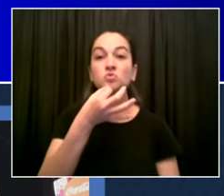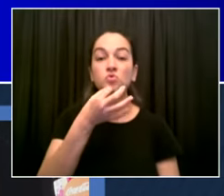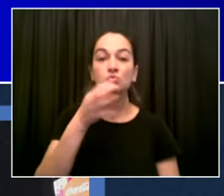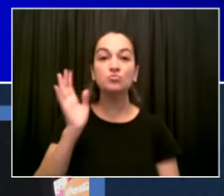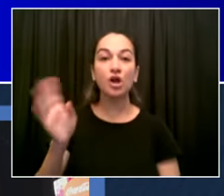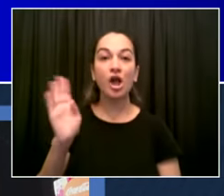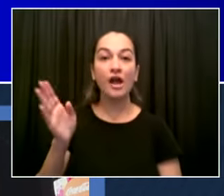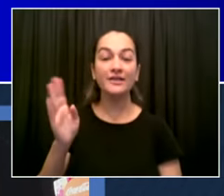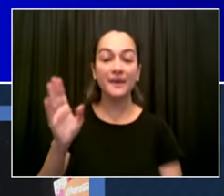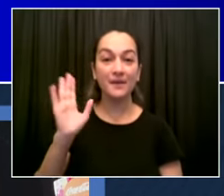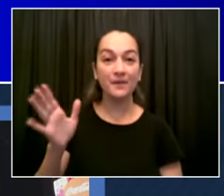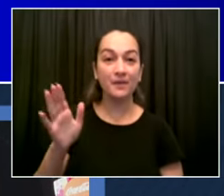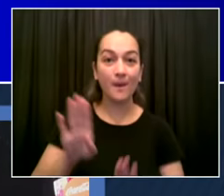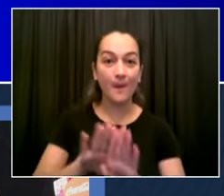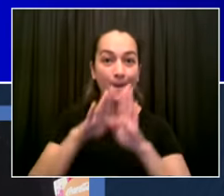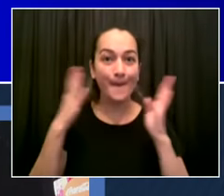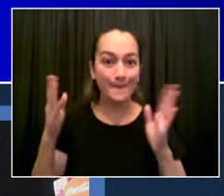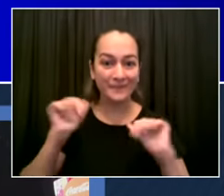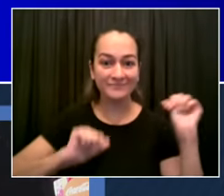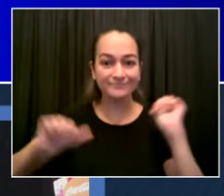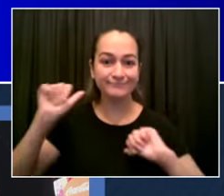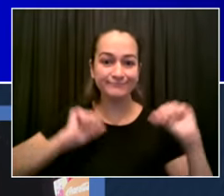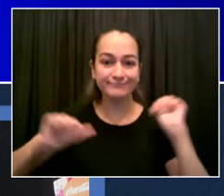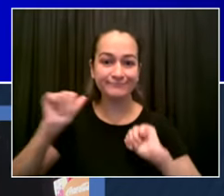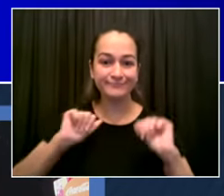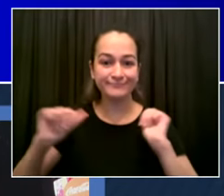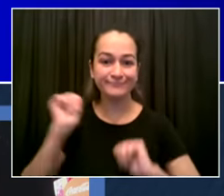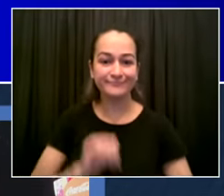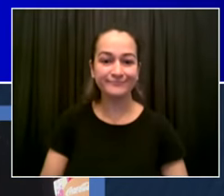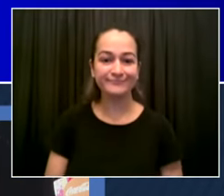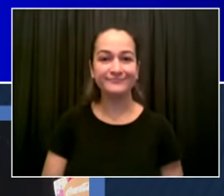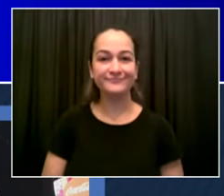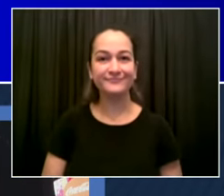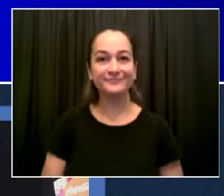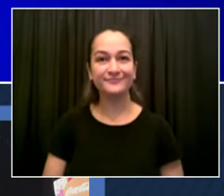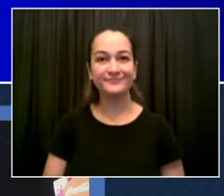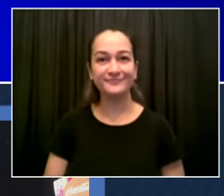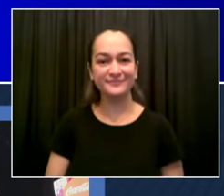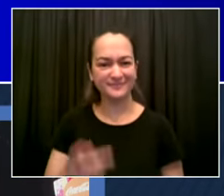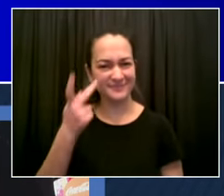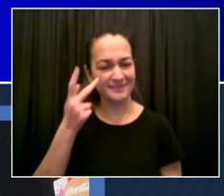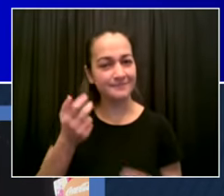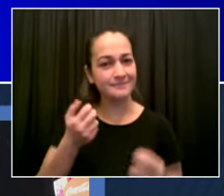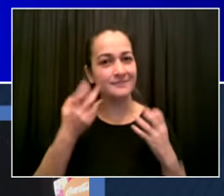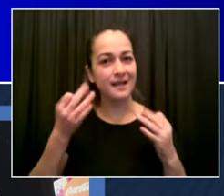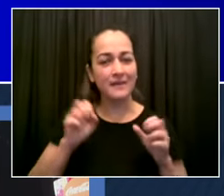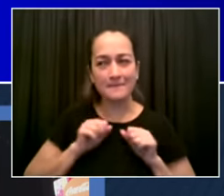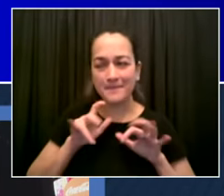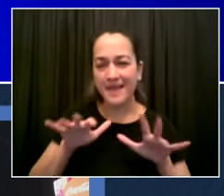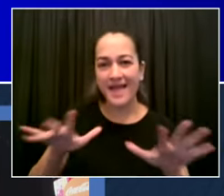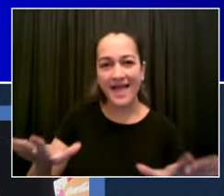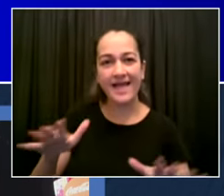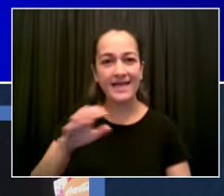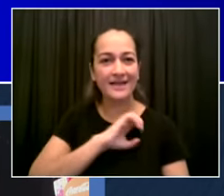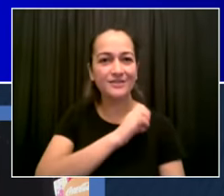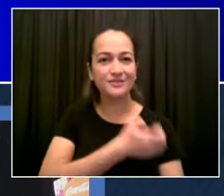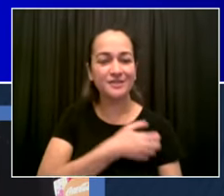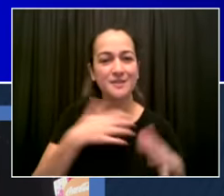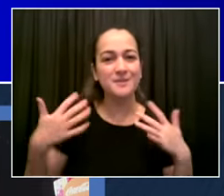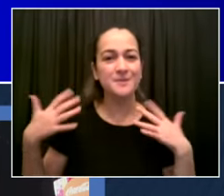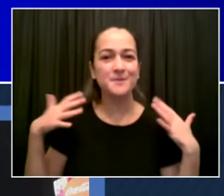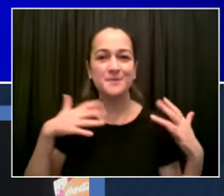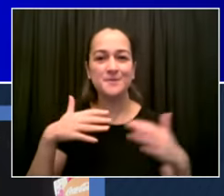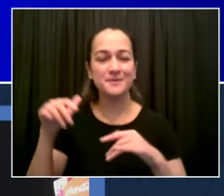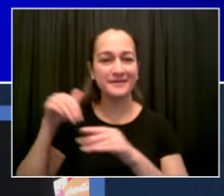uh in addition to all the energy in time square already by the way time square has also been with 20 times square is a site